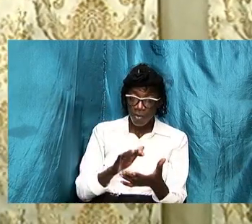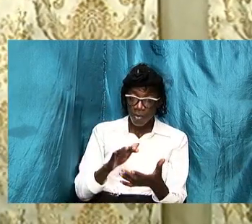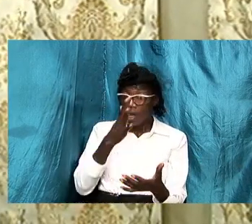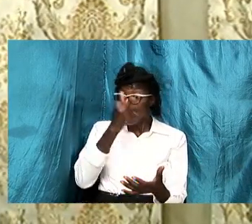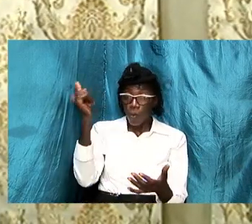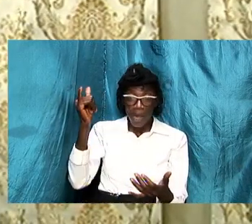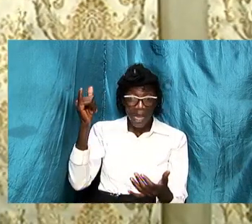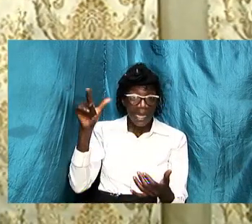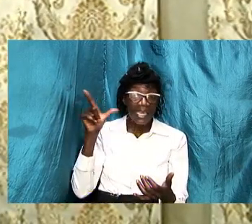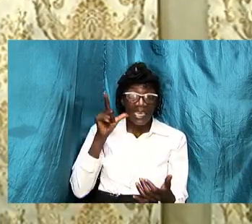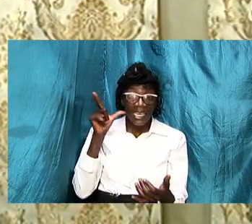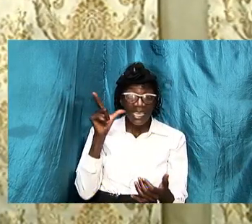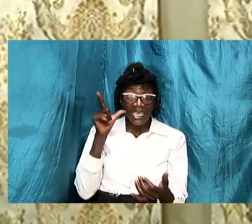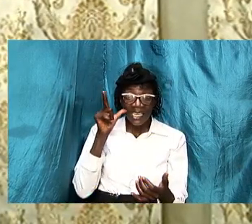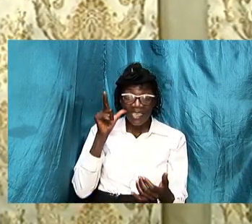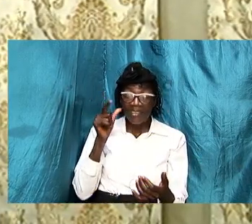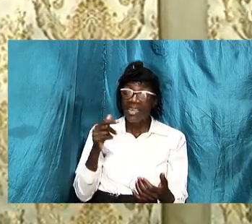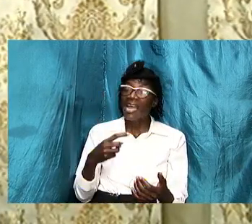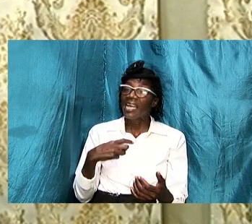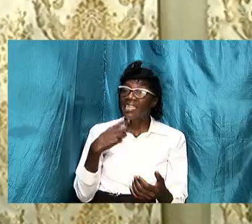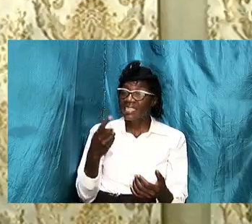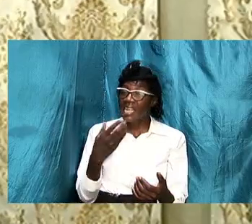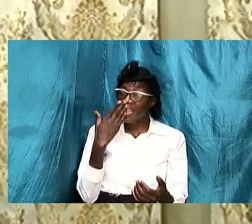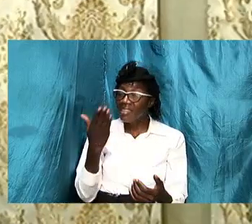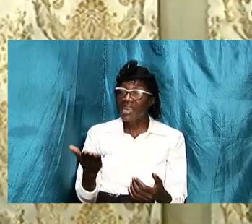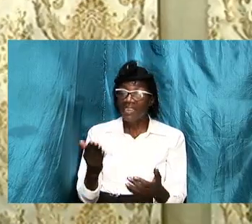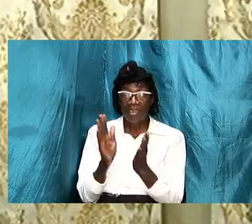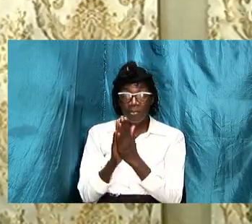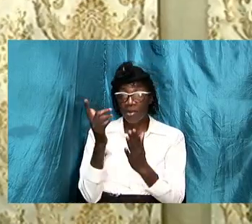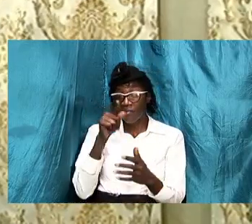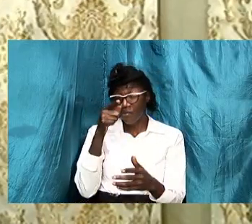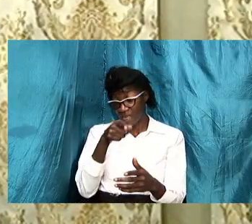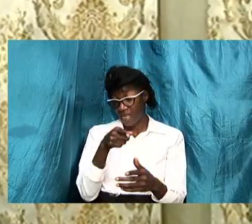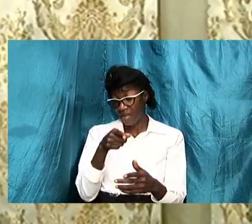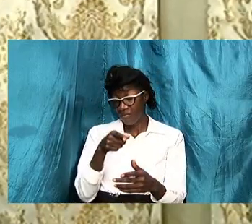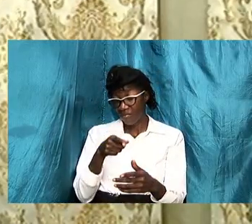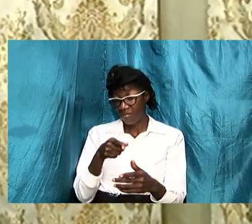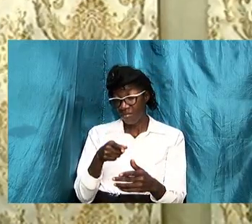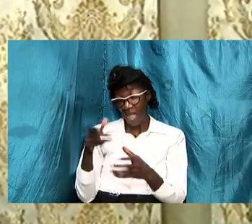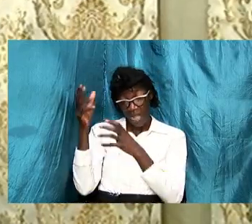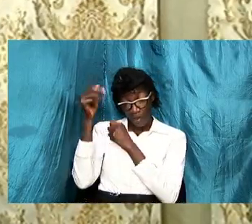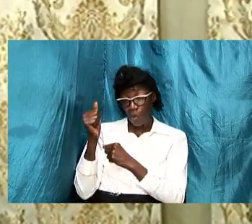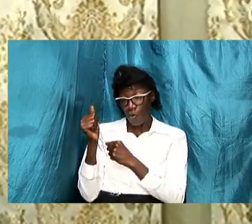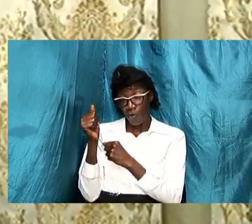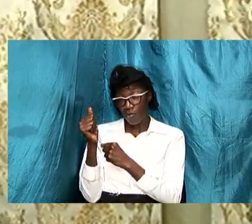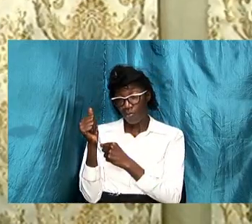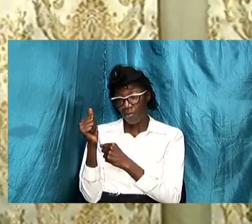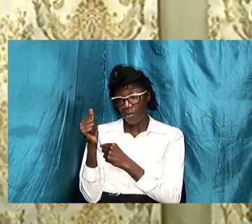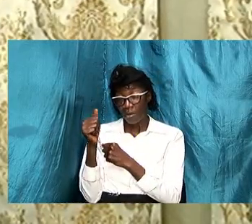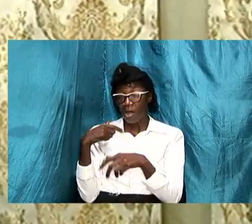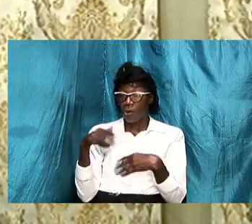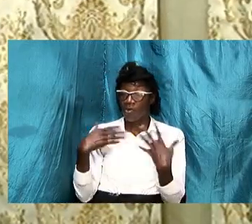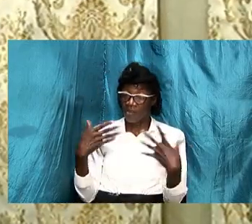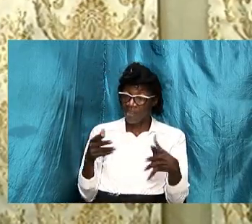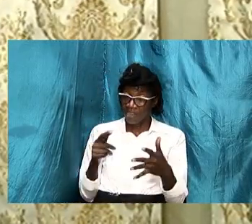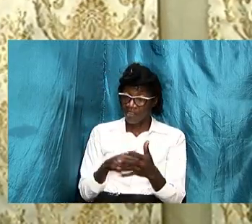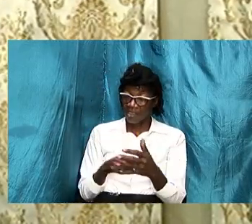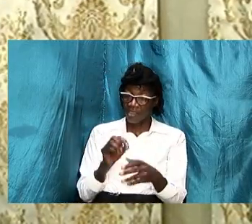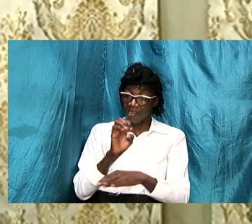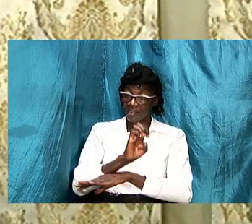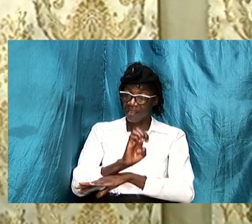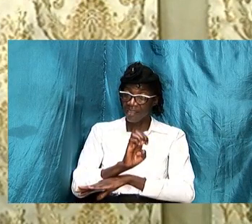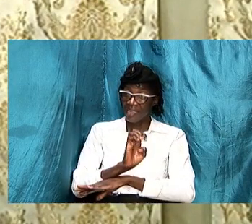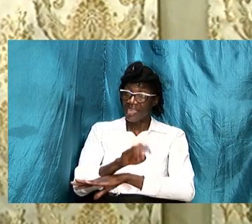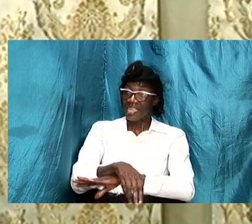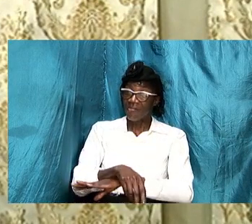indicated and said thanks and that they are praying for me i i i hope that when we are finished this evening you will still want to